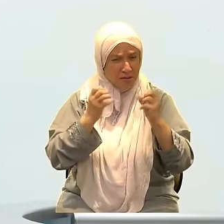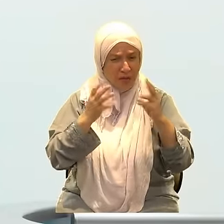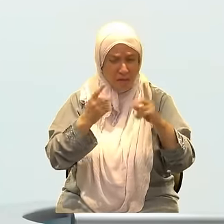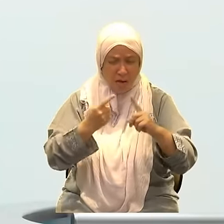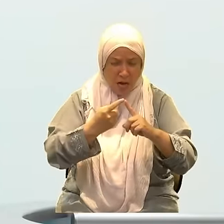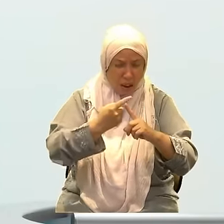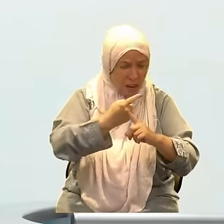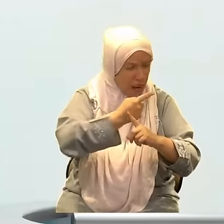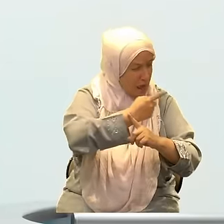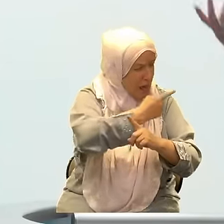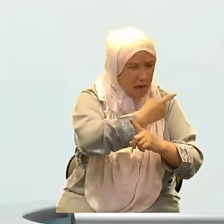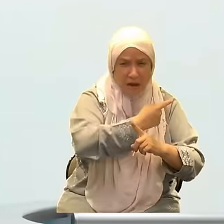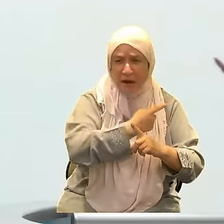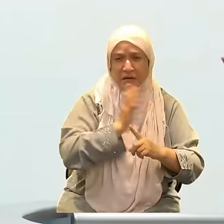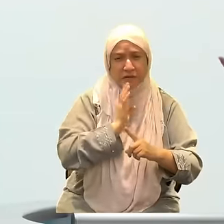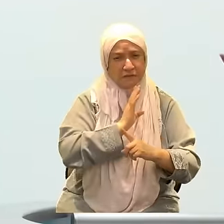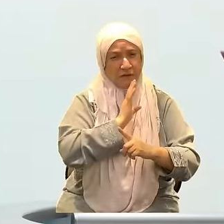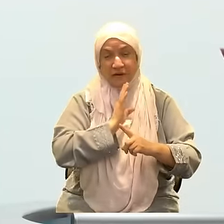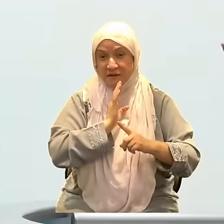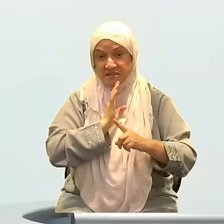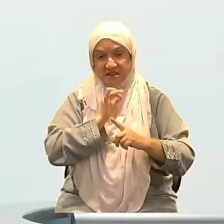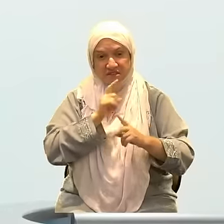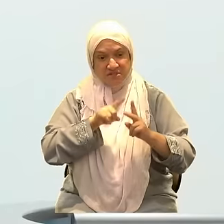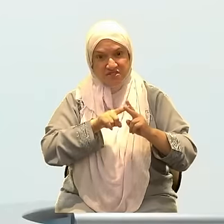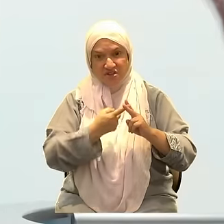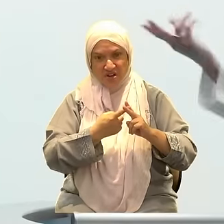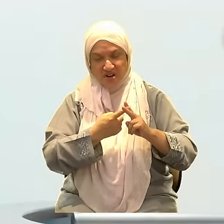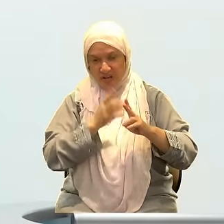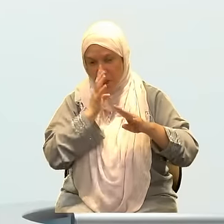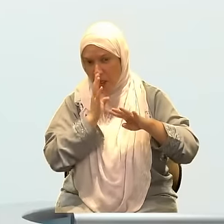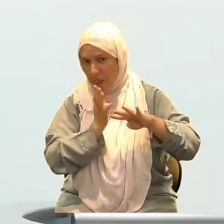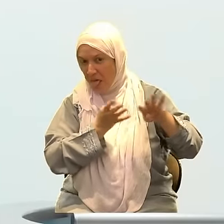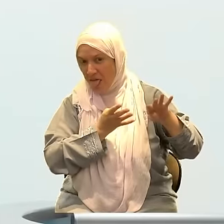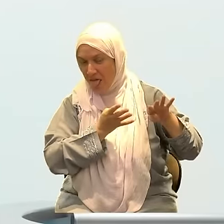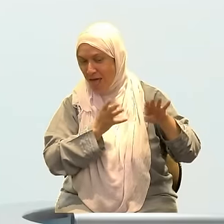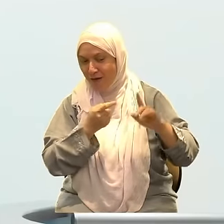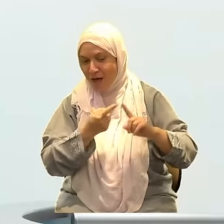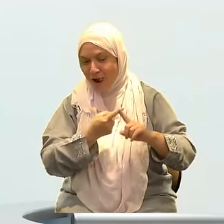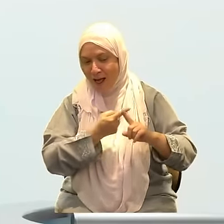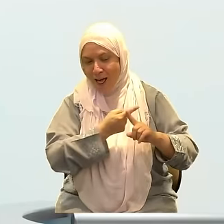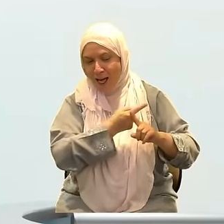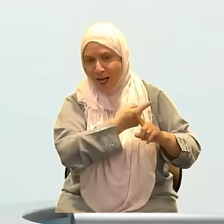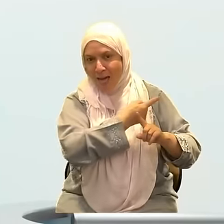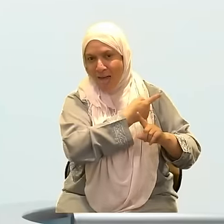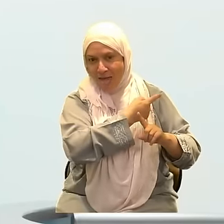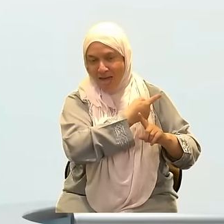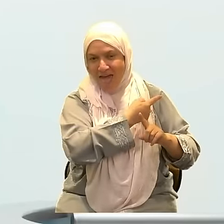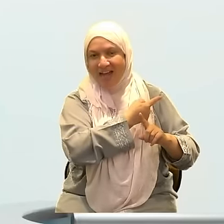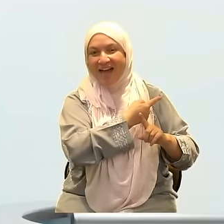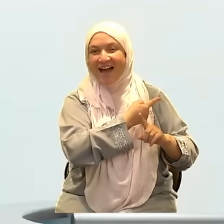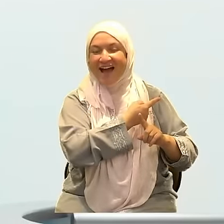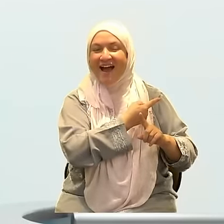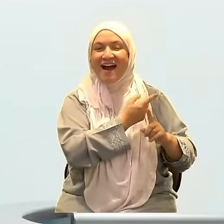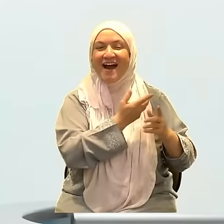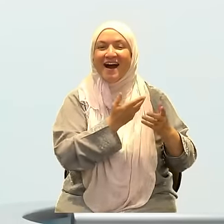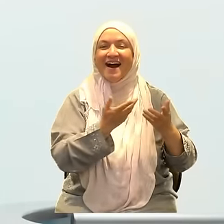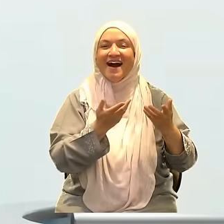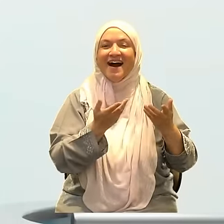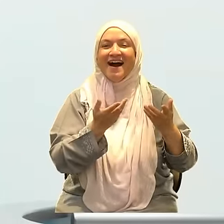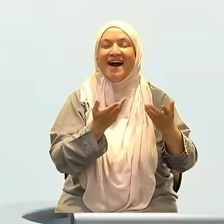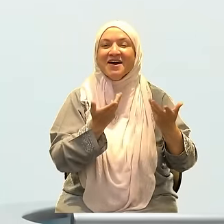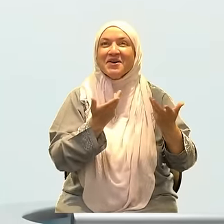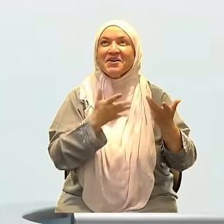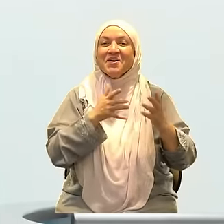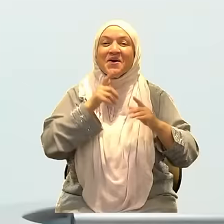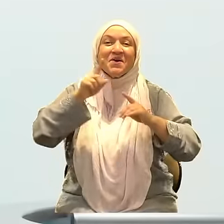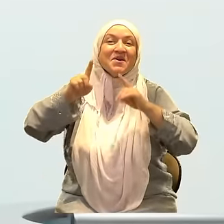pull you in the next direction. And so I don't really think too much about things. I don't really ponder too much about things. I don't really ask that many questions about what's happening in the world around